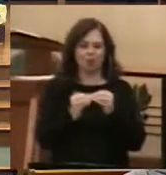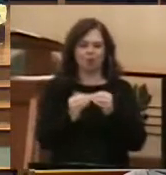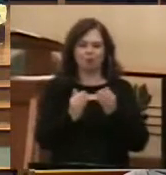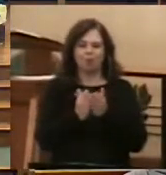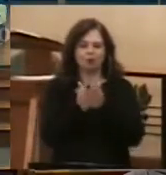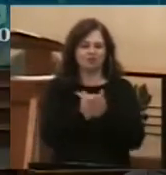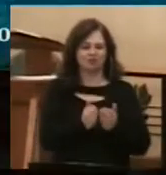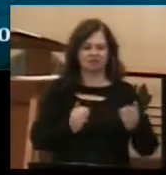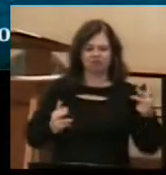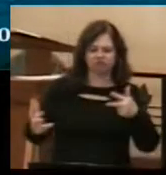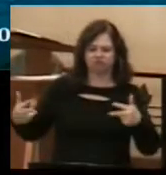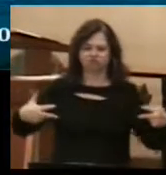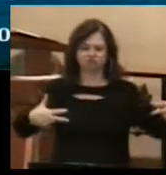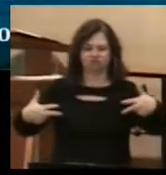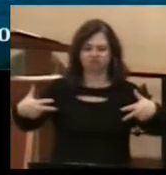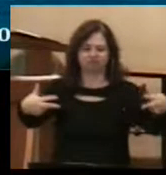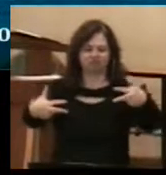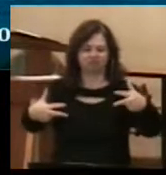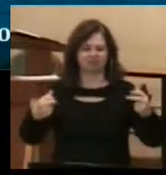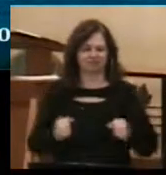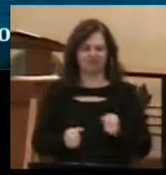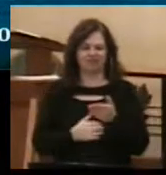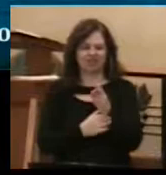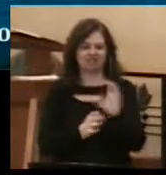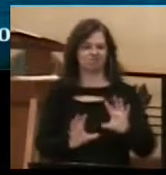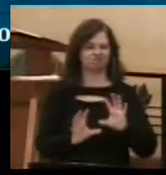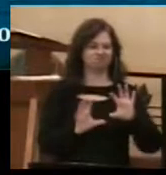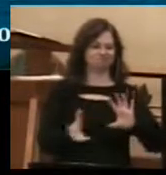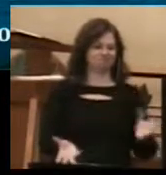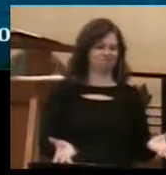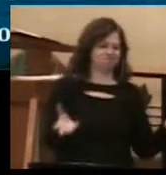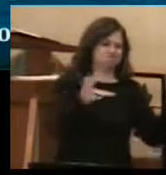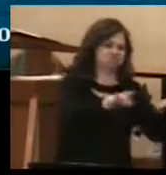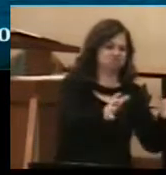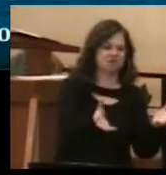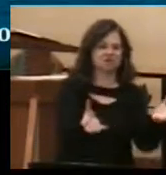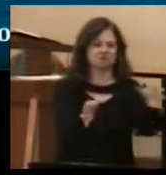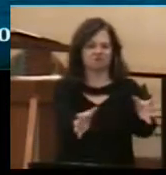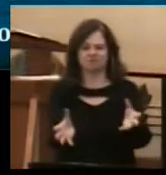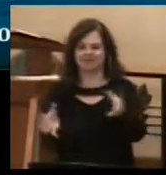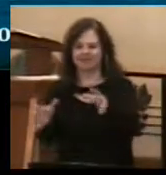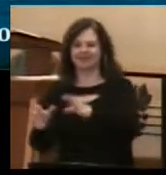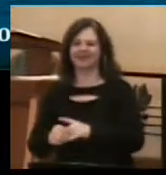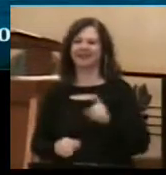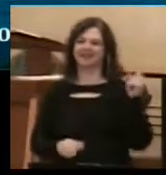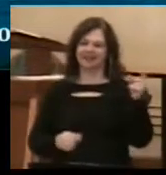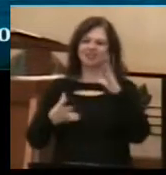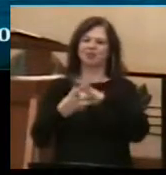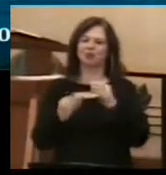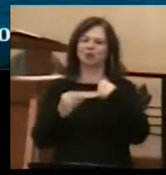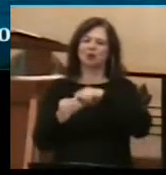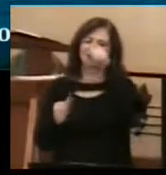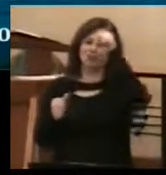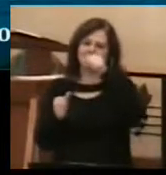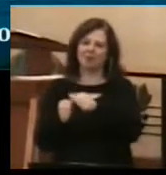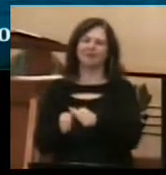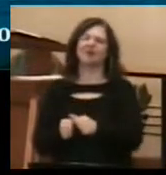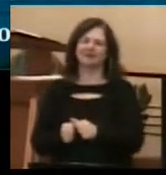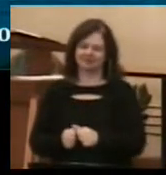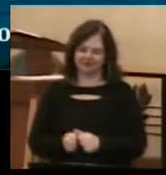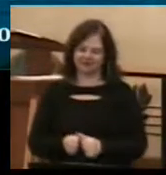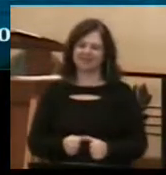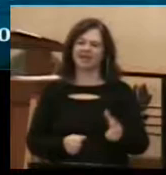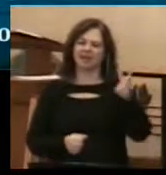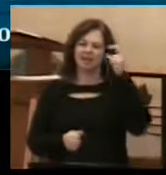The great catch. This story from Luke is one that we remember being told. It is a story that